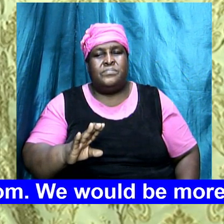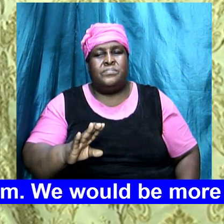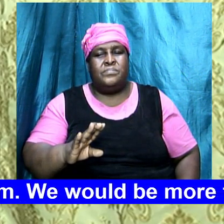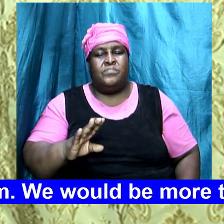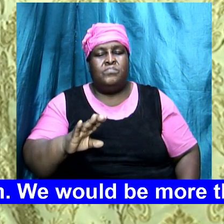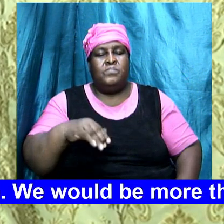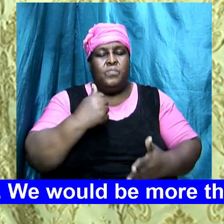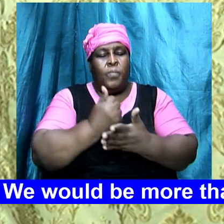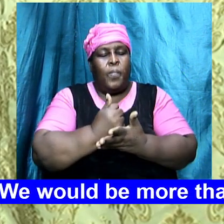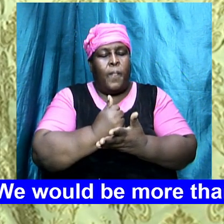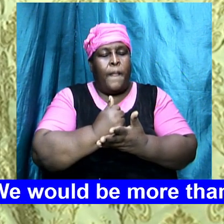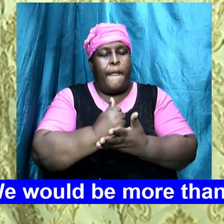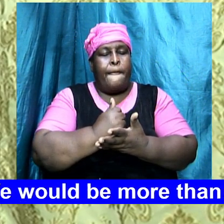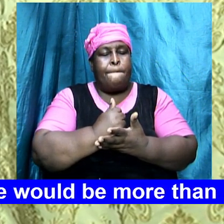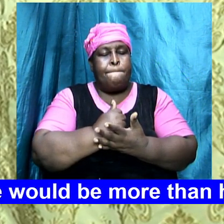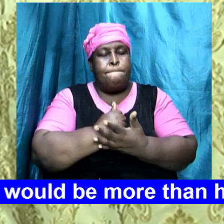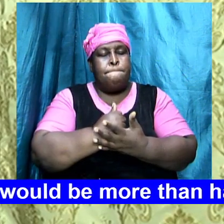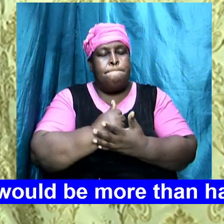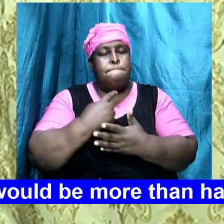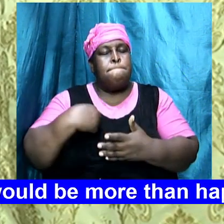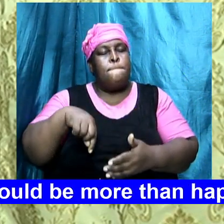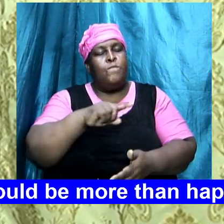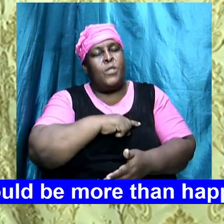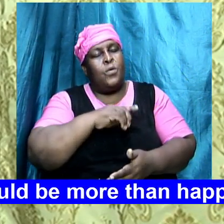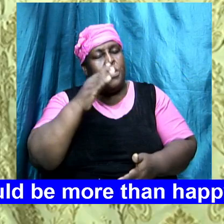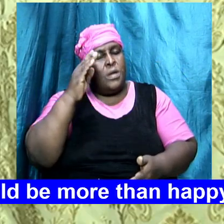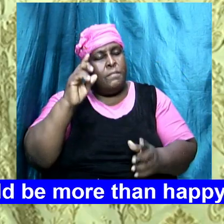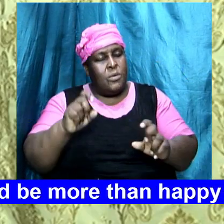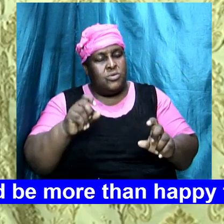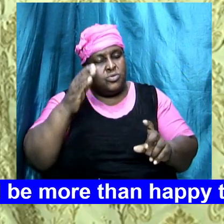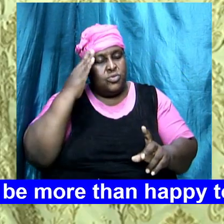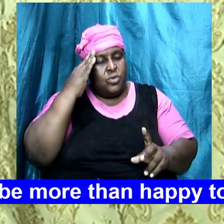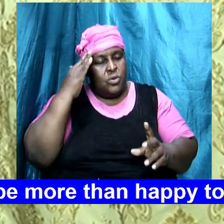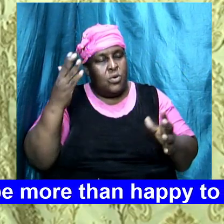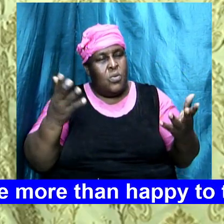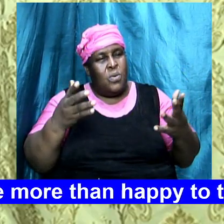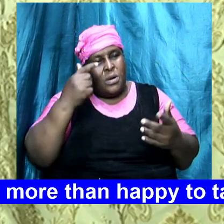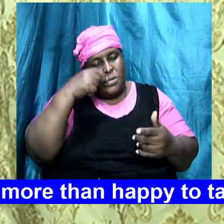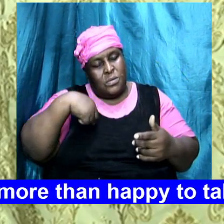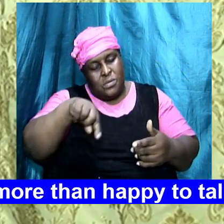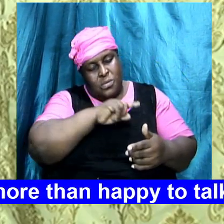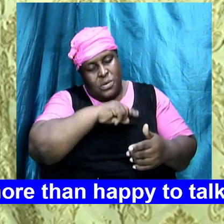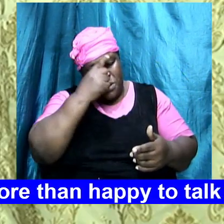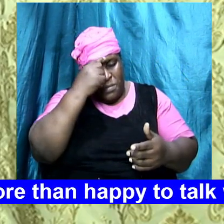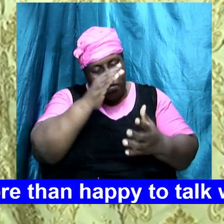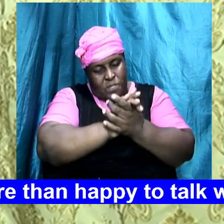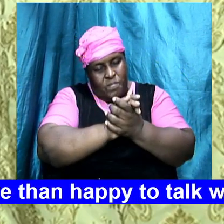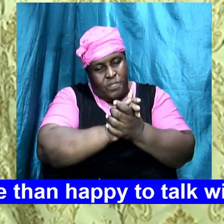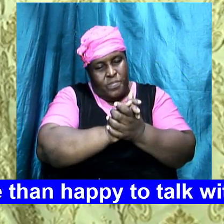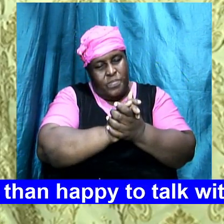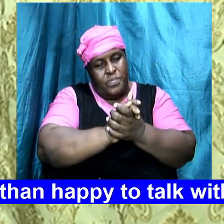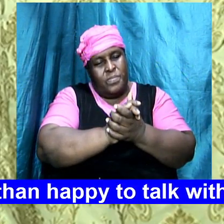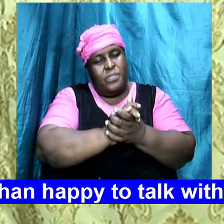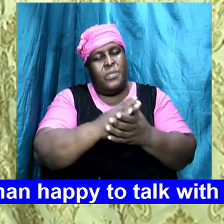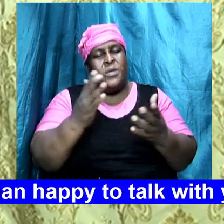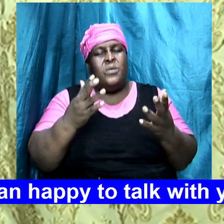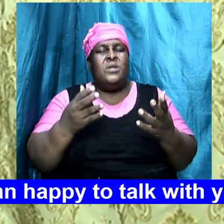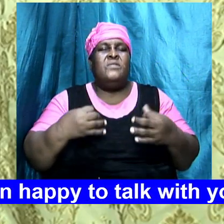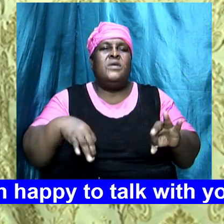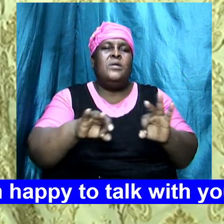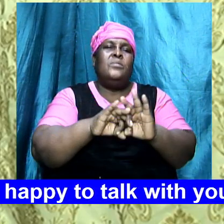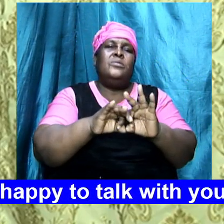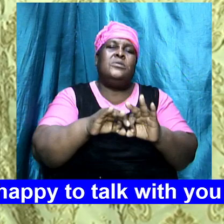Amen so we must know what we believe and that was one of the main points that we made